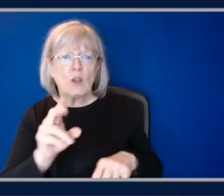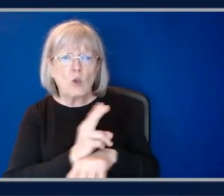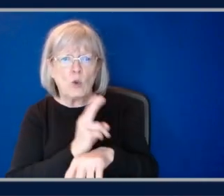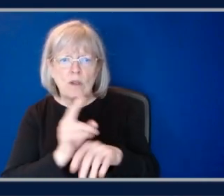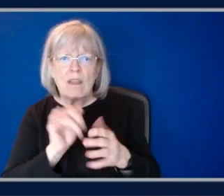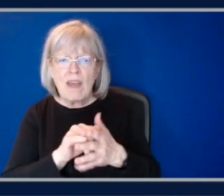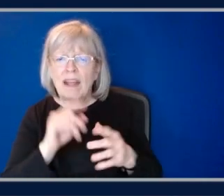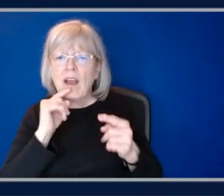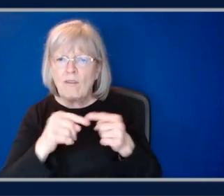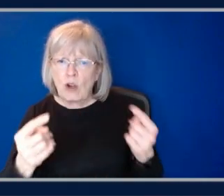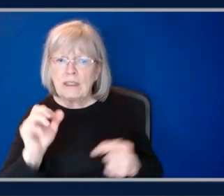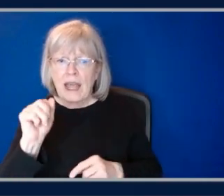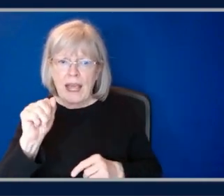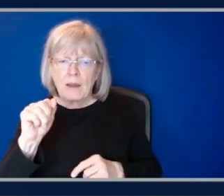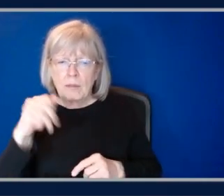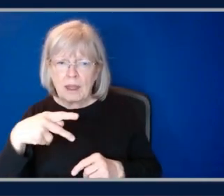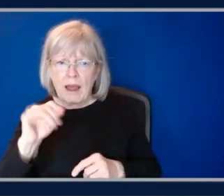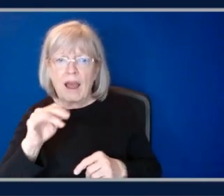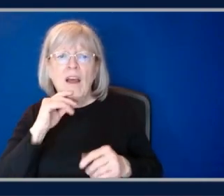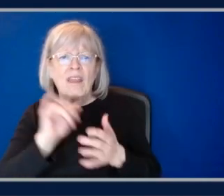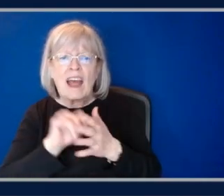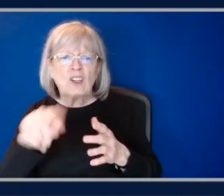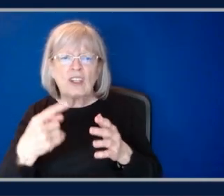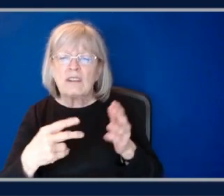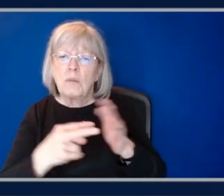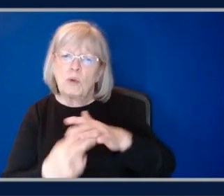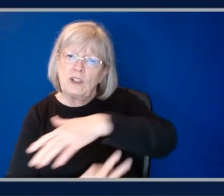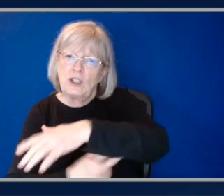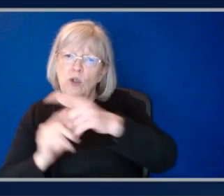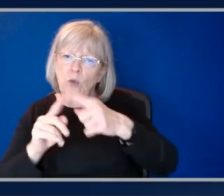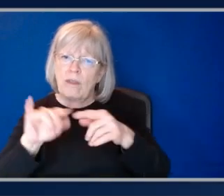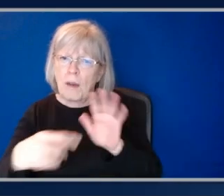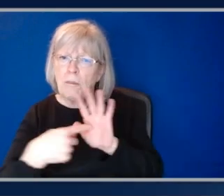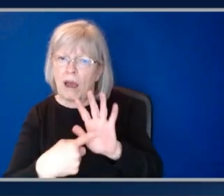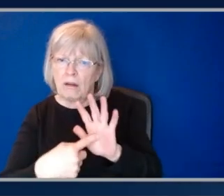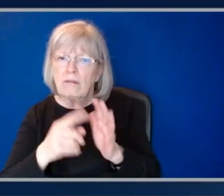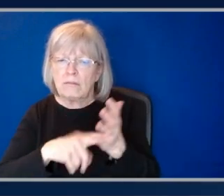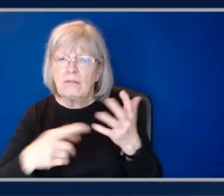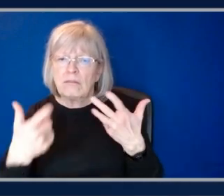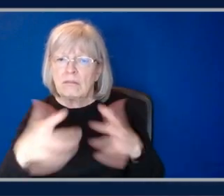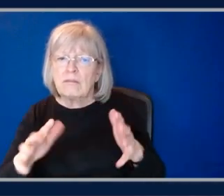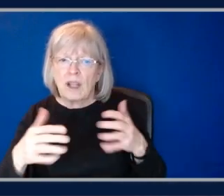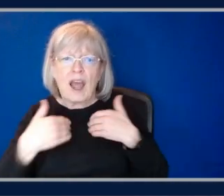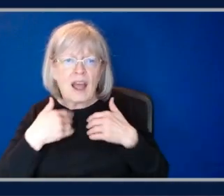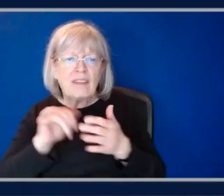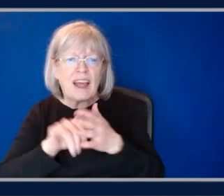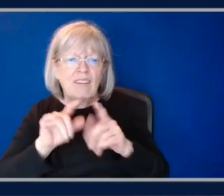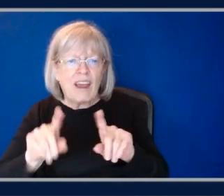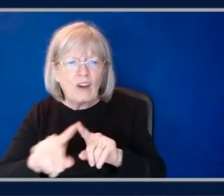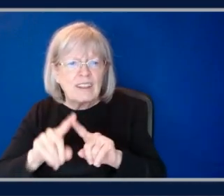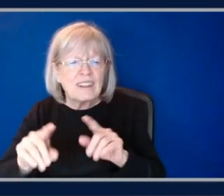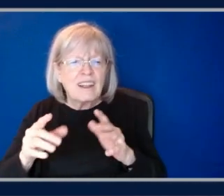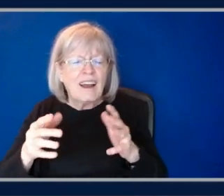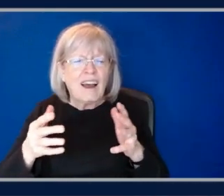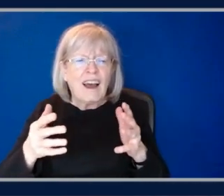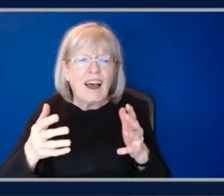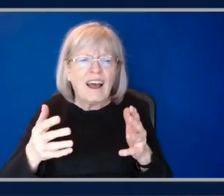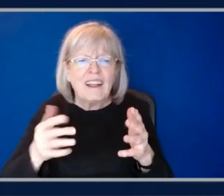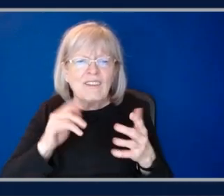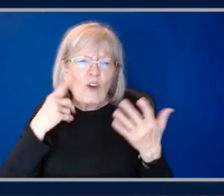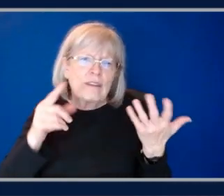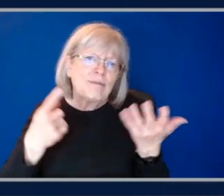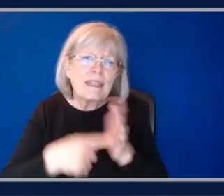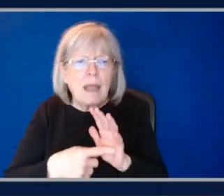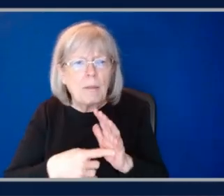API is pretty much just switching to the model and you can, if you've already got various production applications that do like, for example,